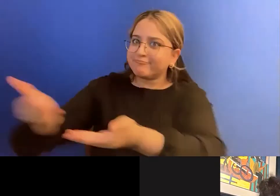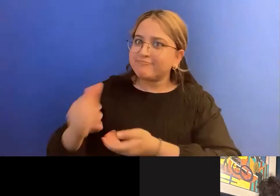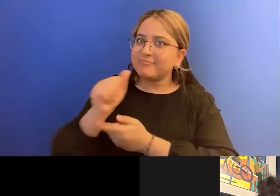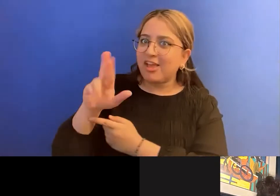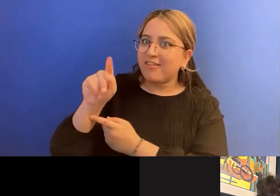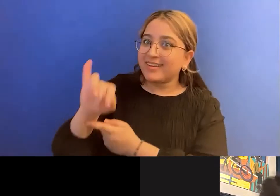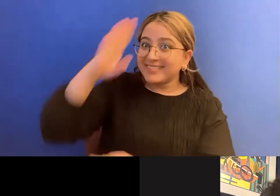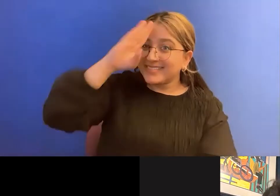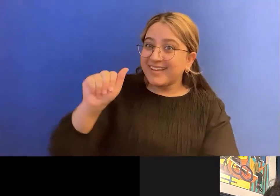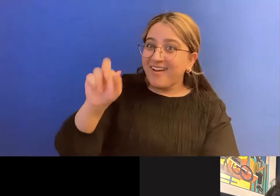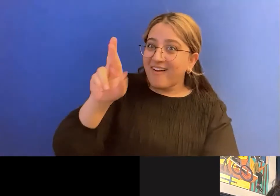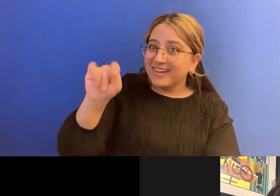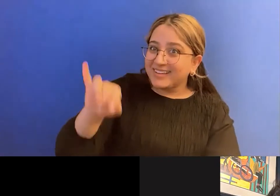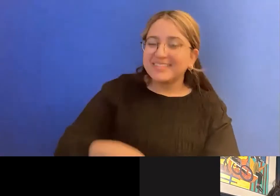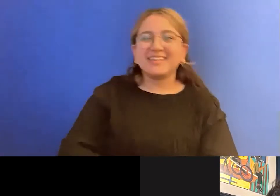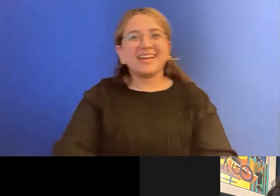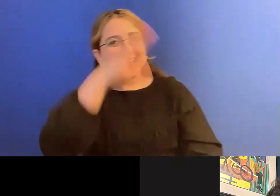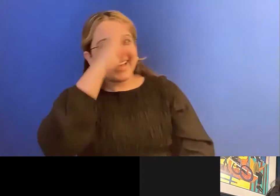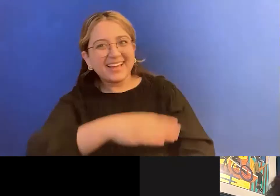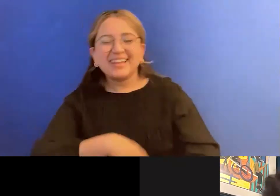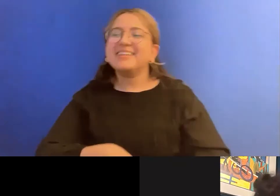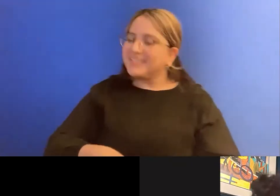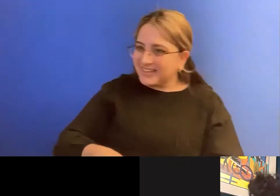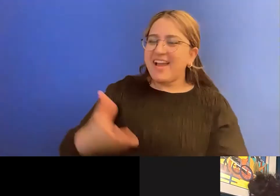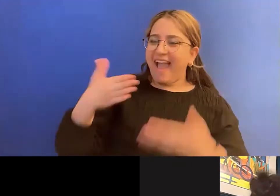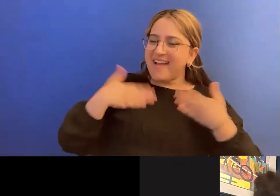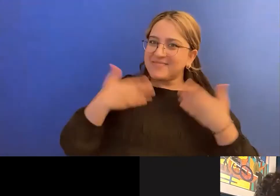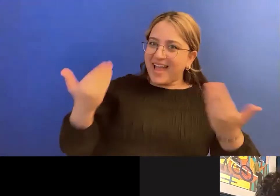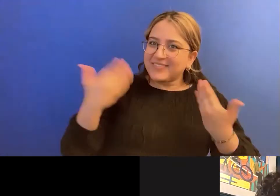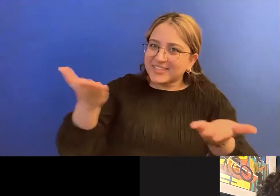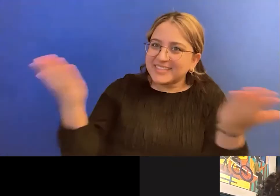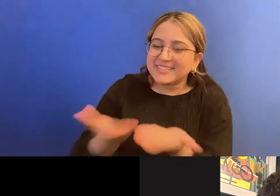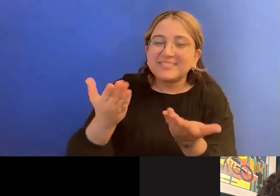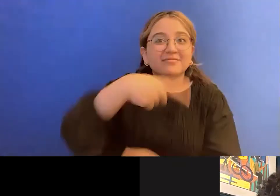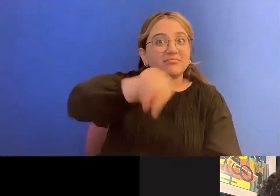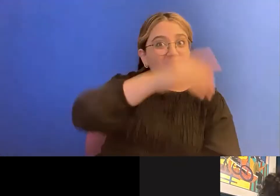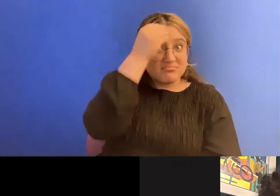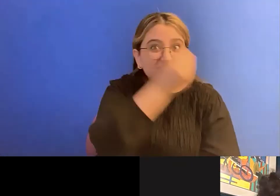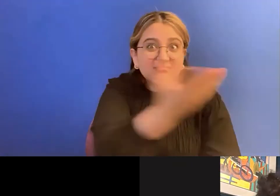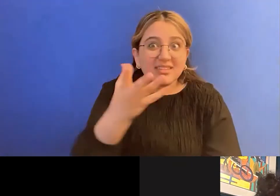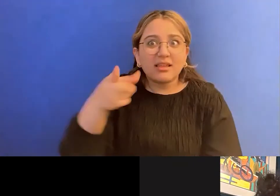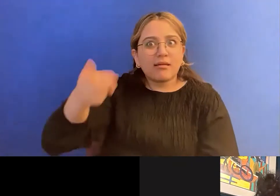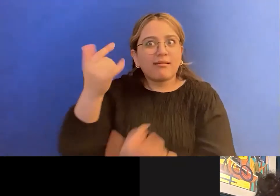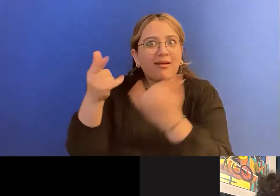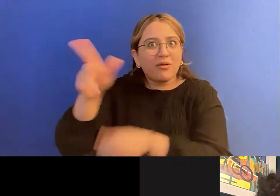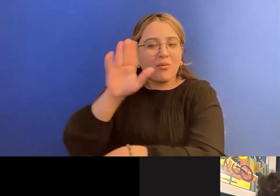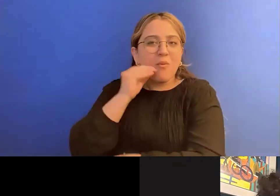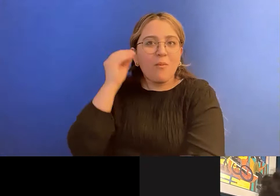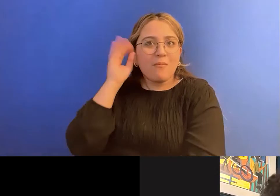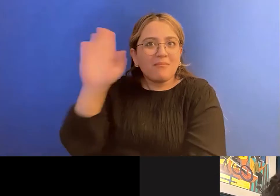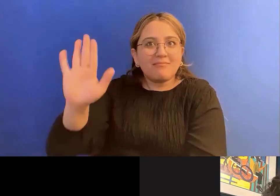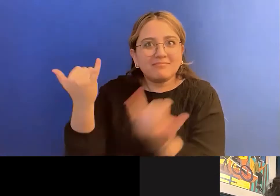Hi. It's so good to have you. know it's, y'all, Artie is joining us at almost one o'clock in the morning, their time.